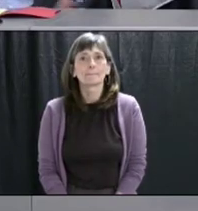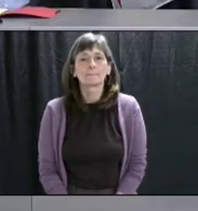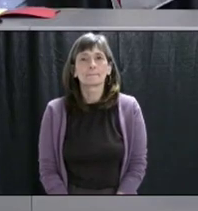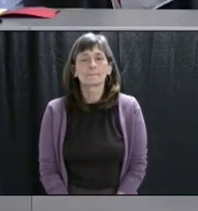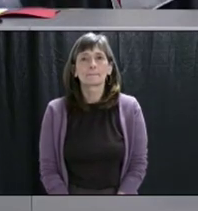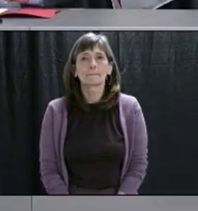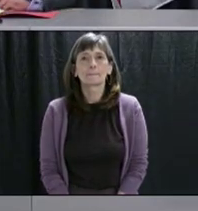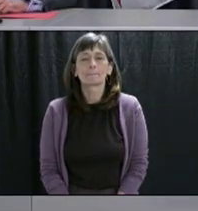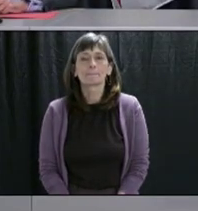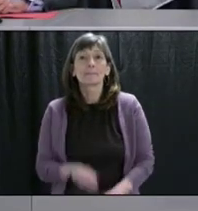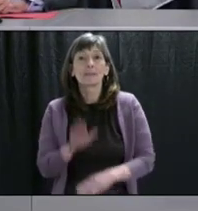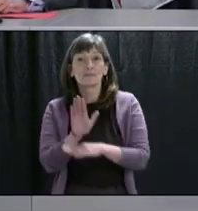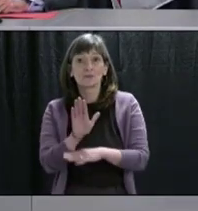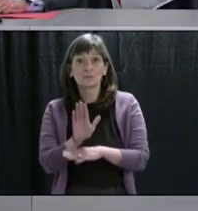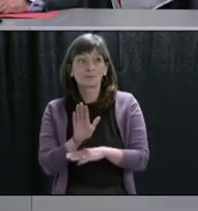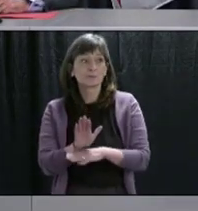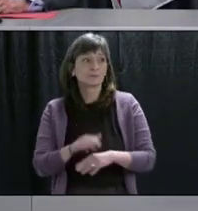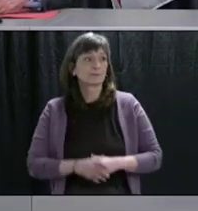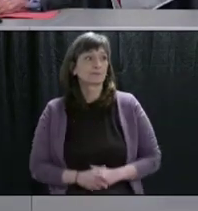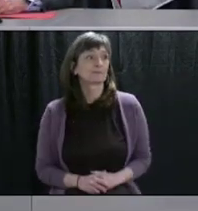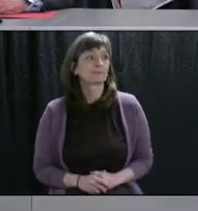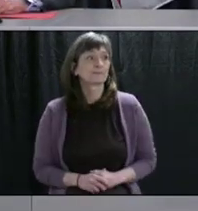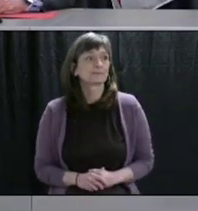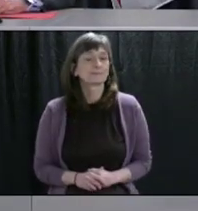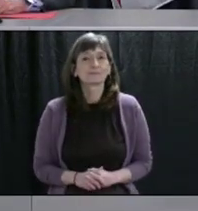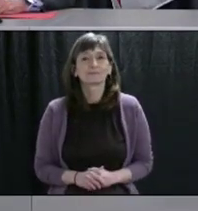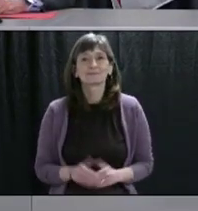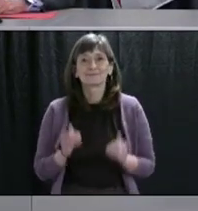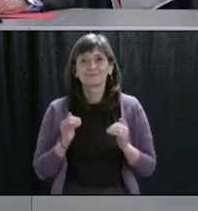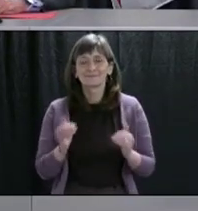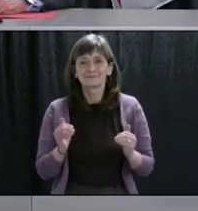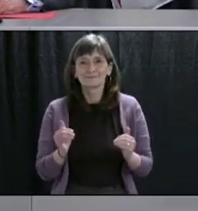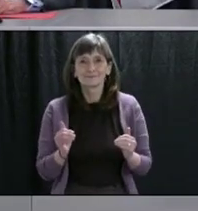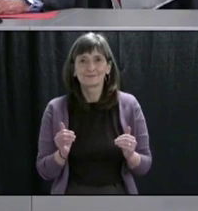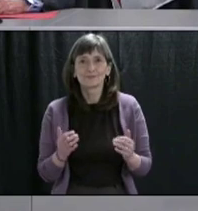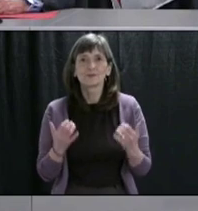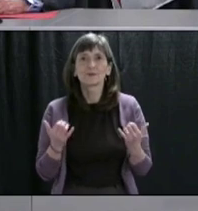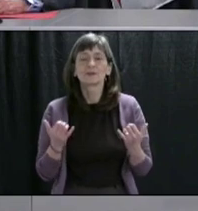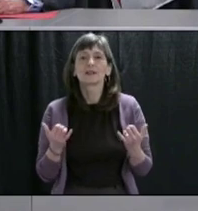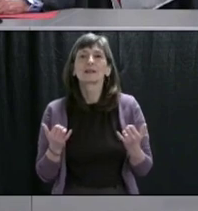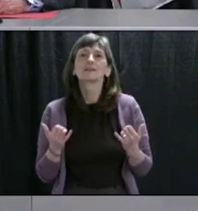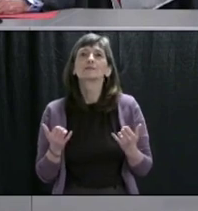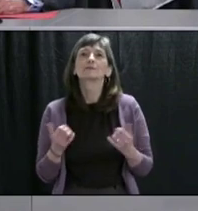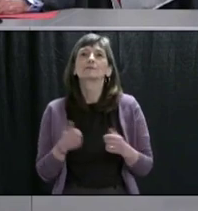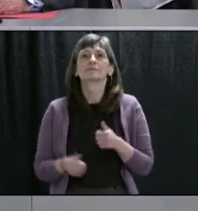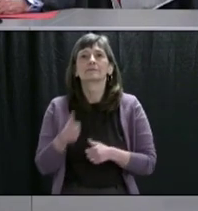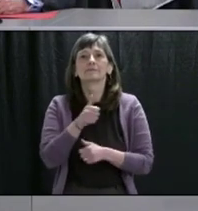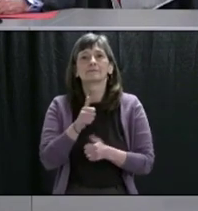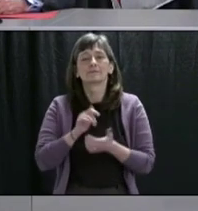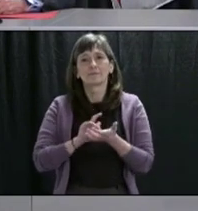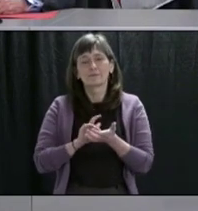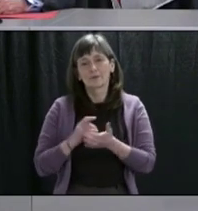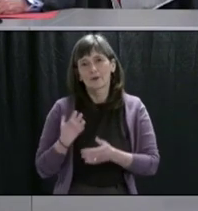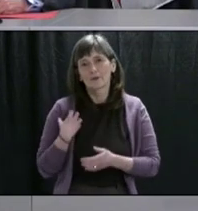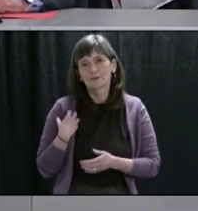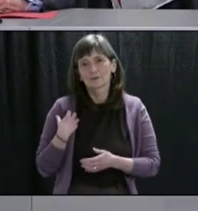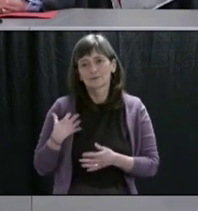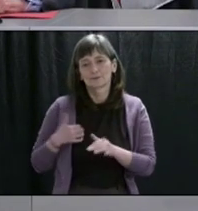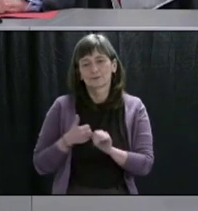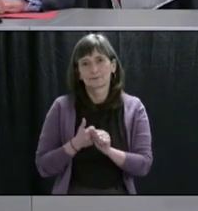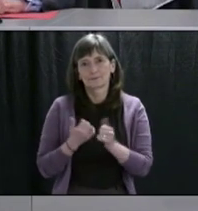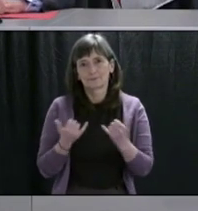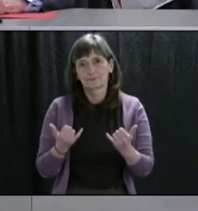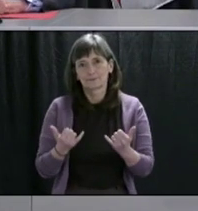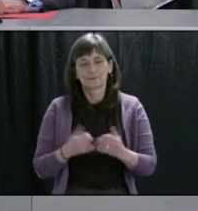Good afternoon, everyone. We will begin our media availability with our Chief Medical Officer with the update for today.